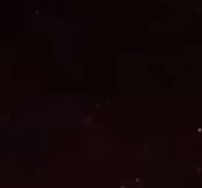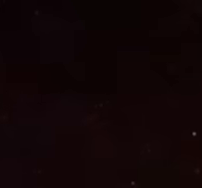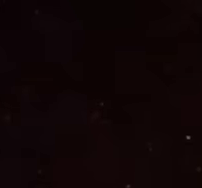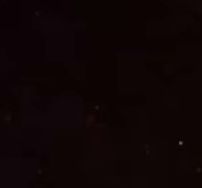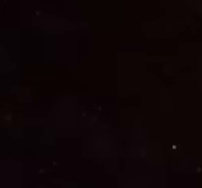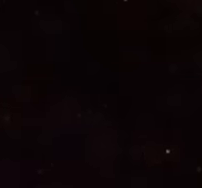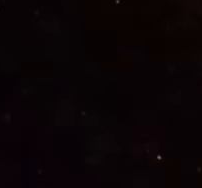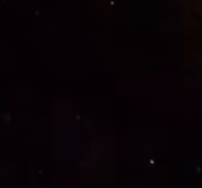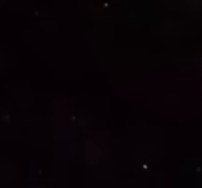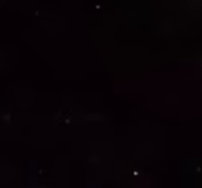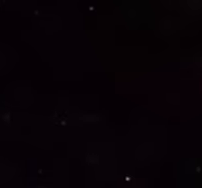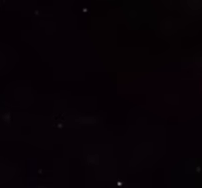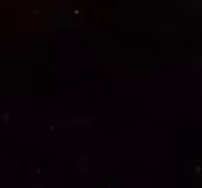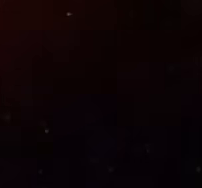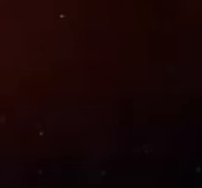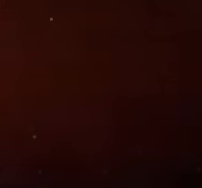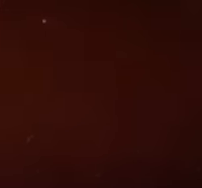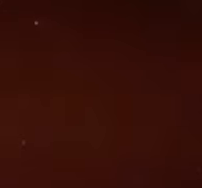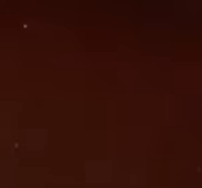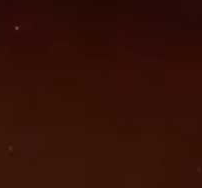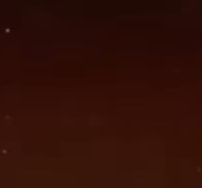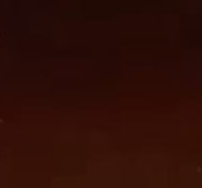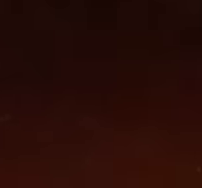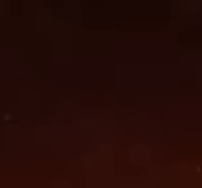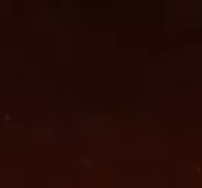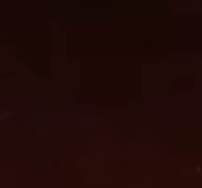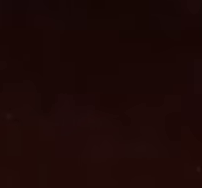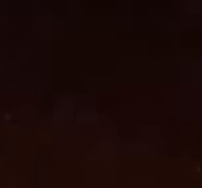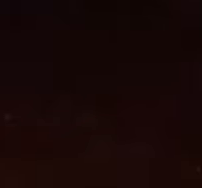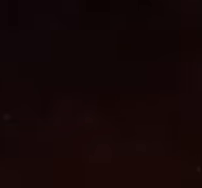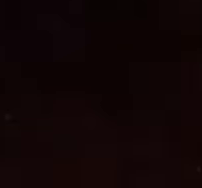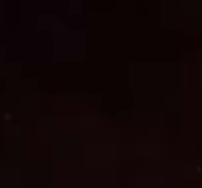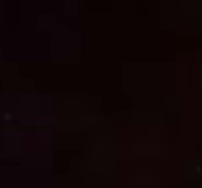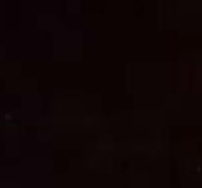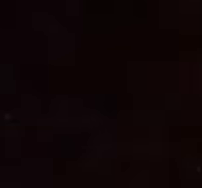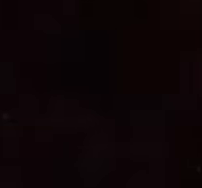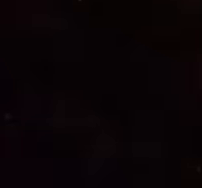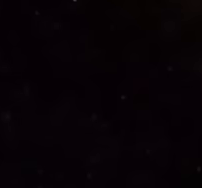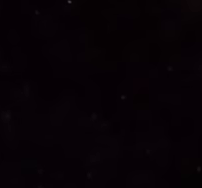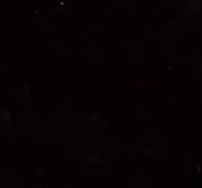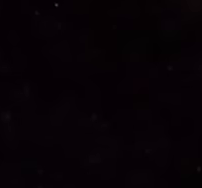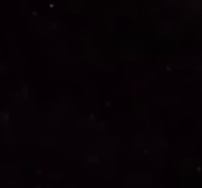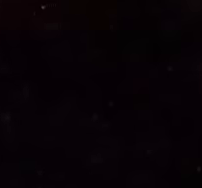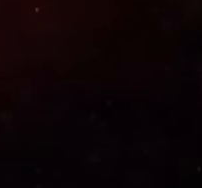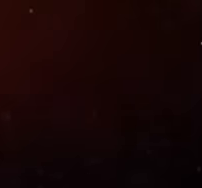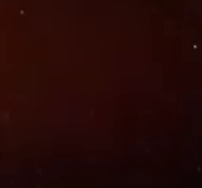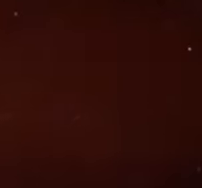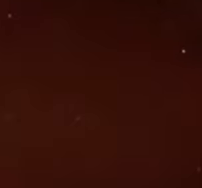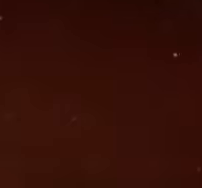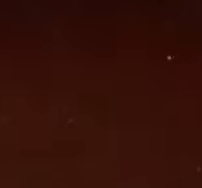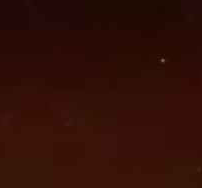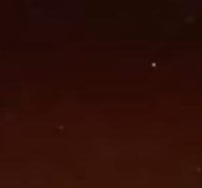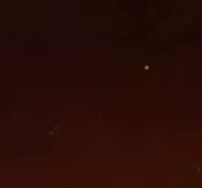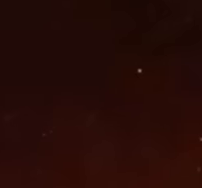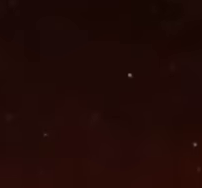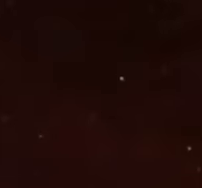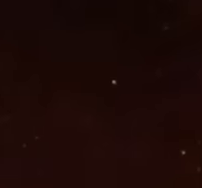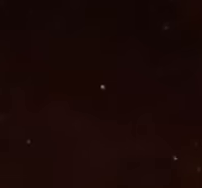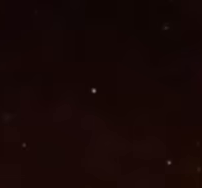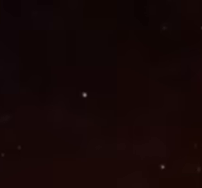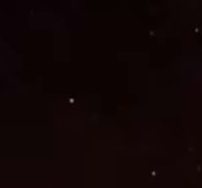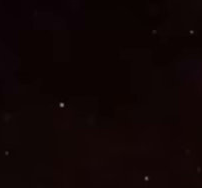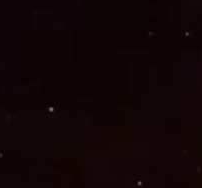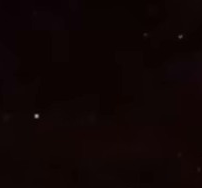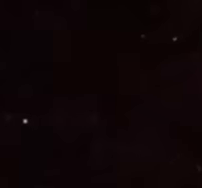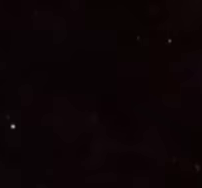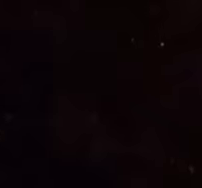general, $250. VIP, $300. Get your tickets on islandetickets.com. Crossbeast and James, Michelle Zarema, and